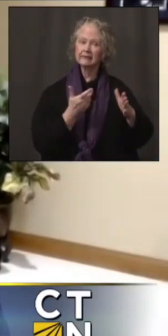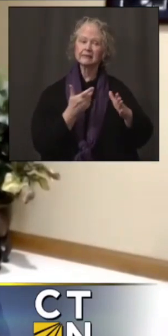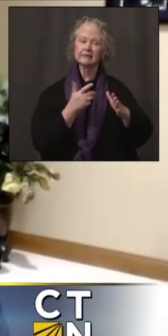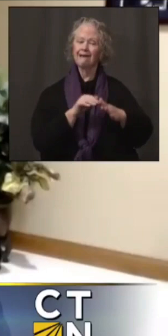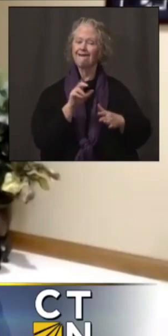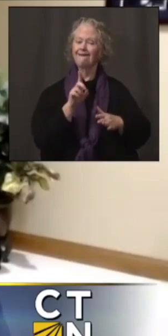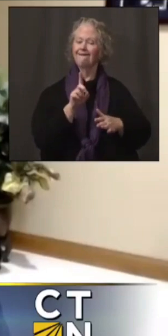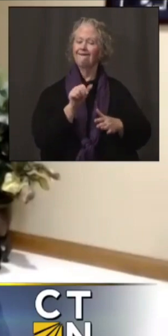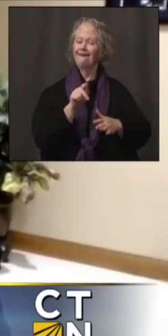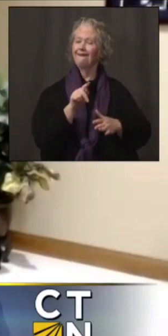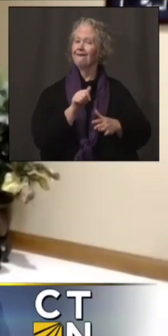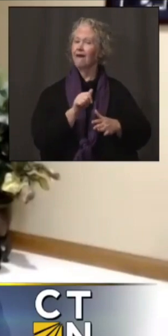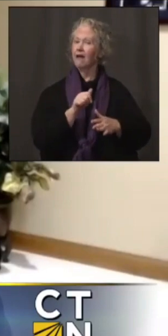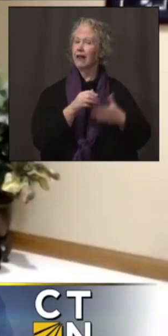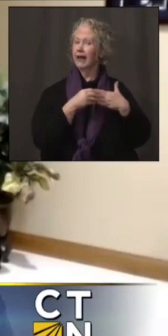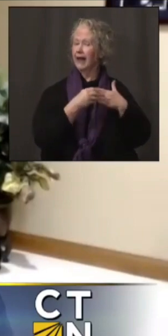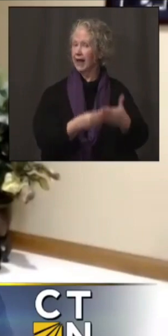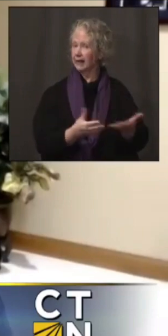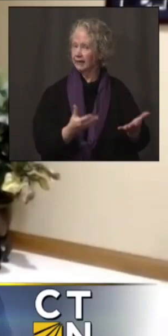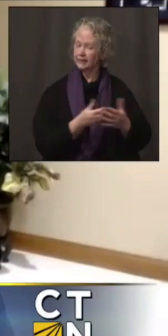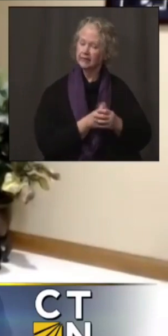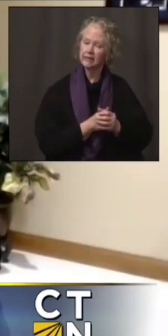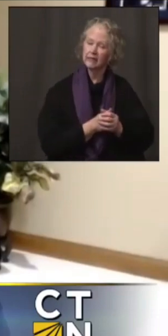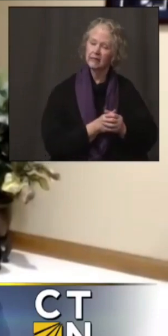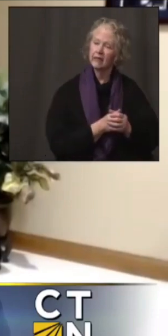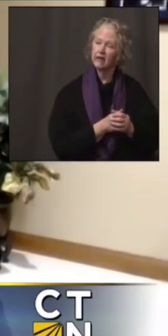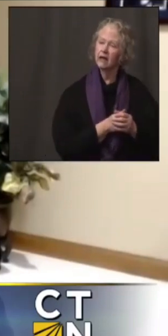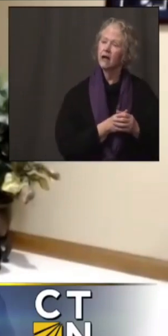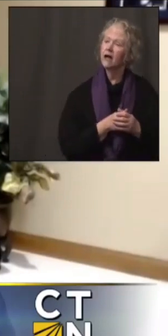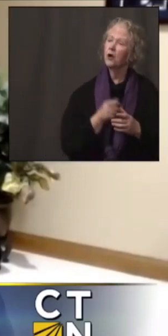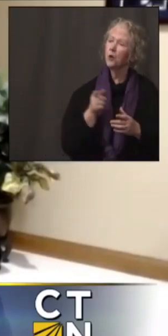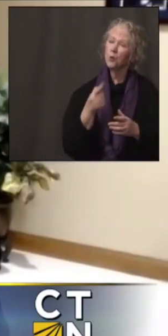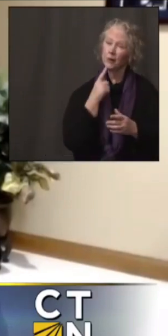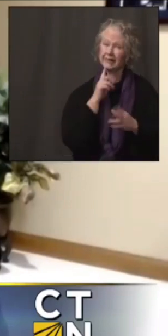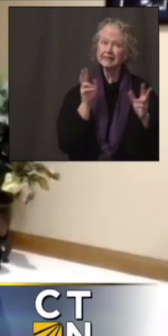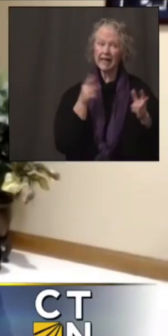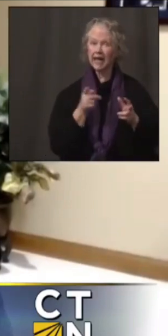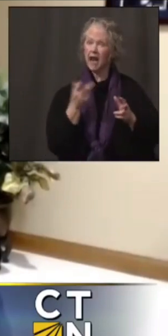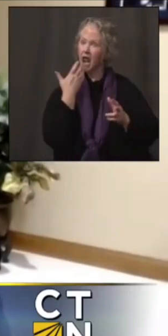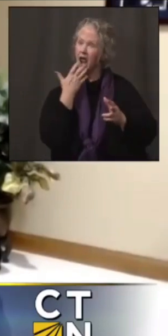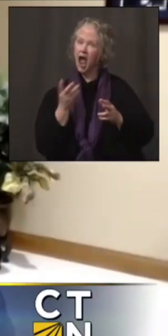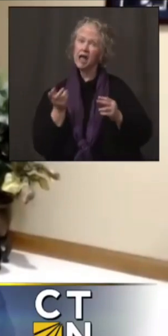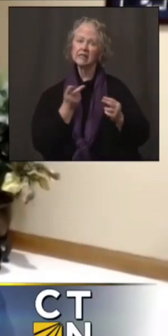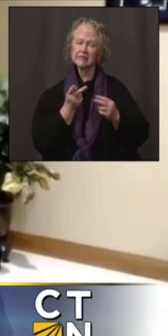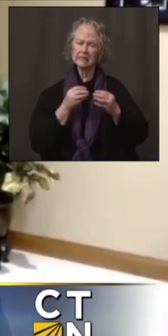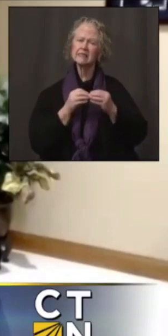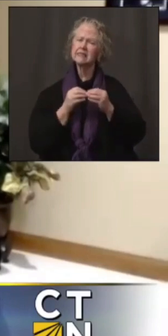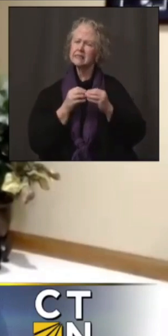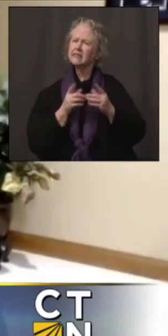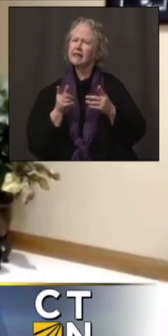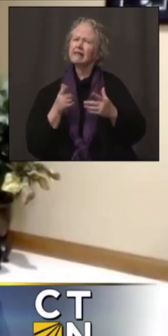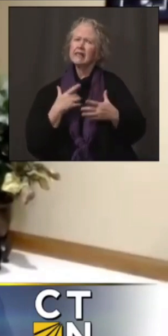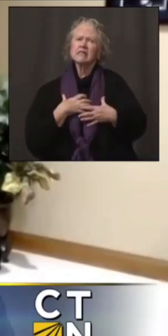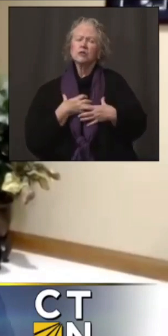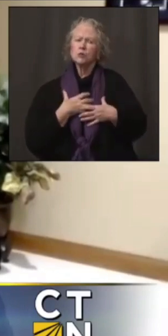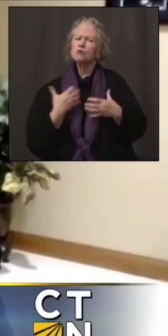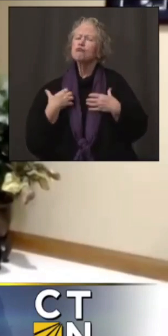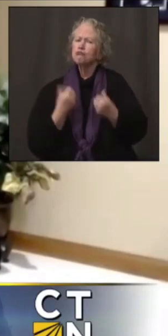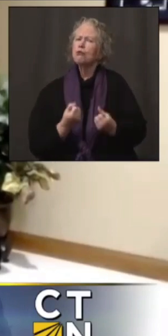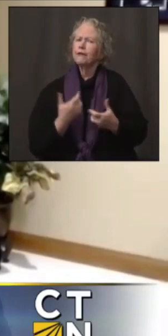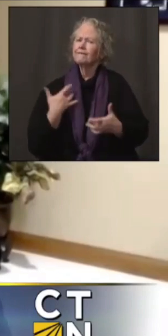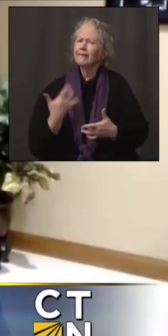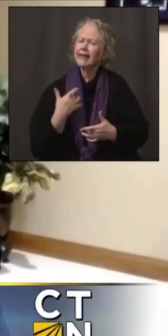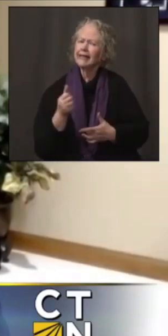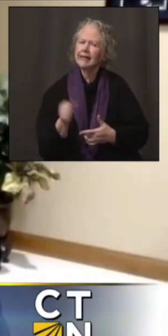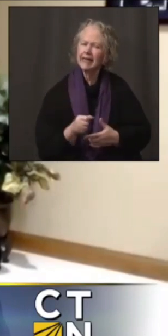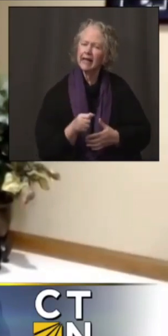decisions. Uh, and I think what you're describing really is passion. Uh, but, you know, just, just based on where we landed and the